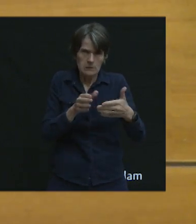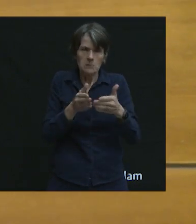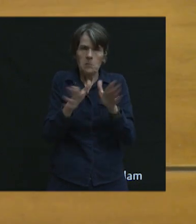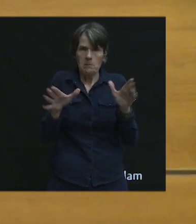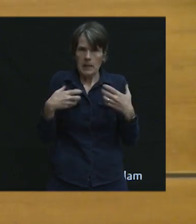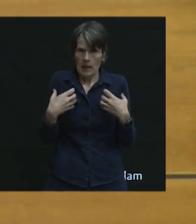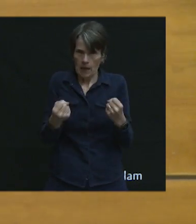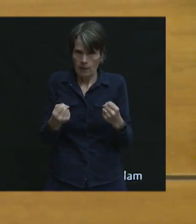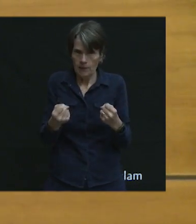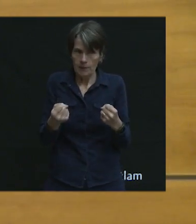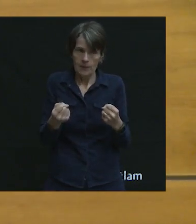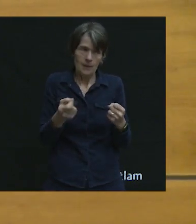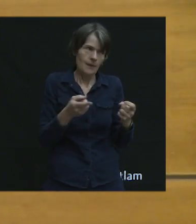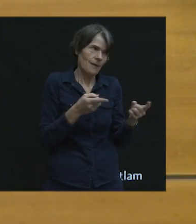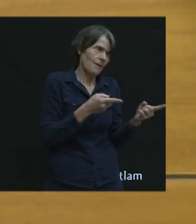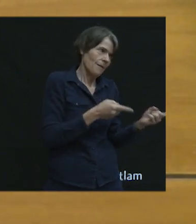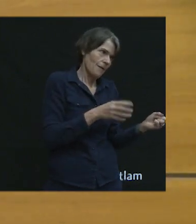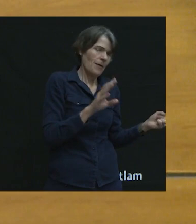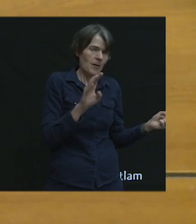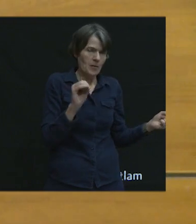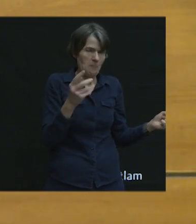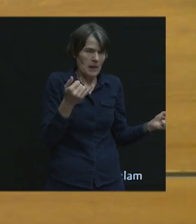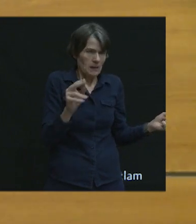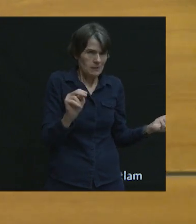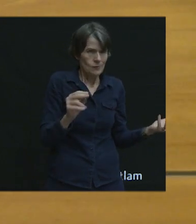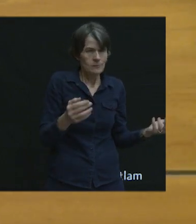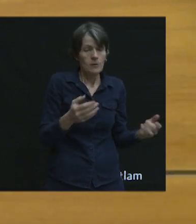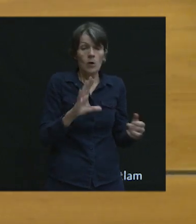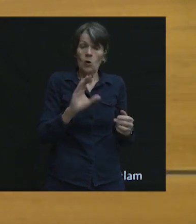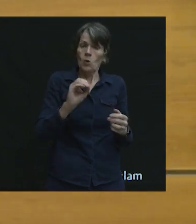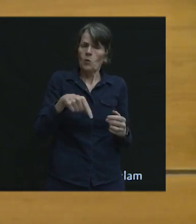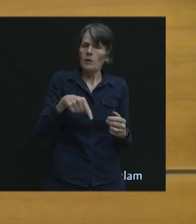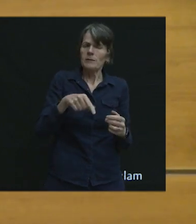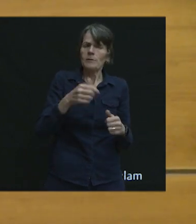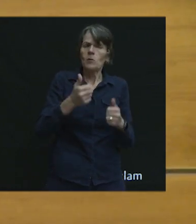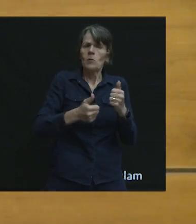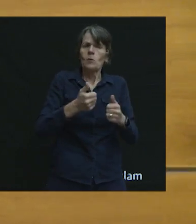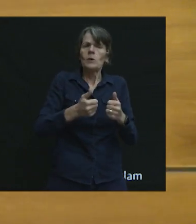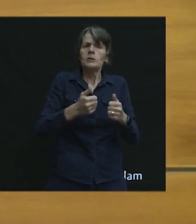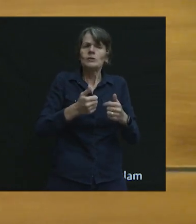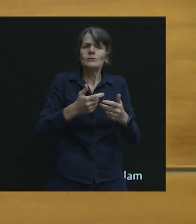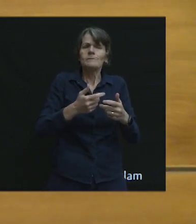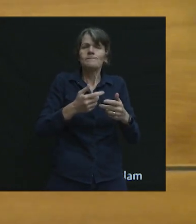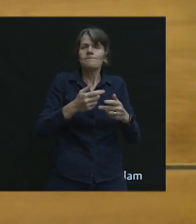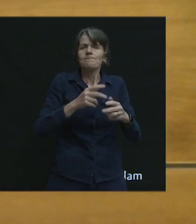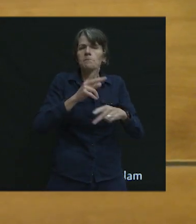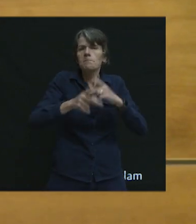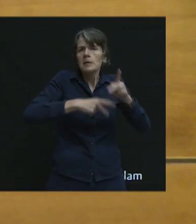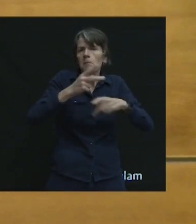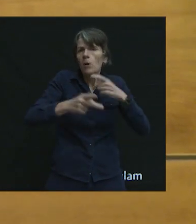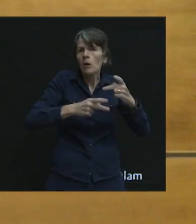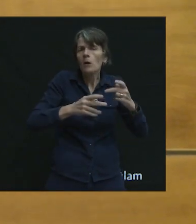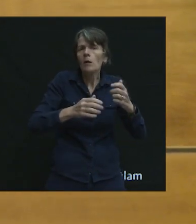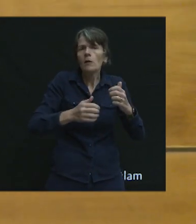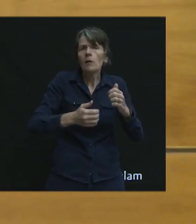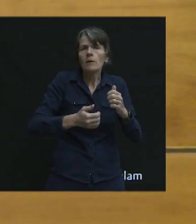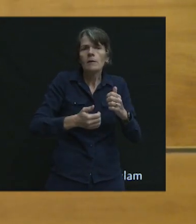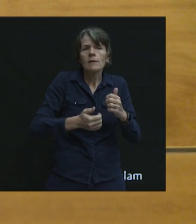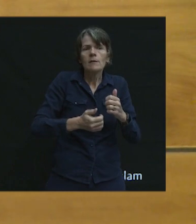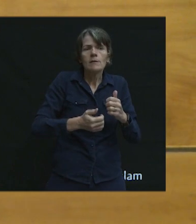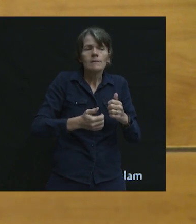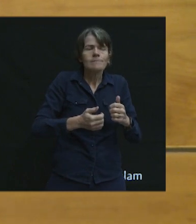health, Megan, which segments of the Coquitlam population do you think are most detrimentally